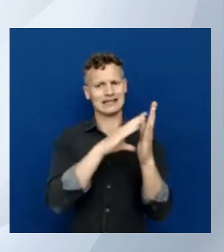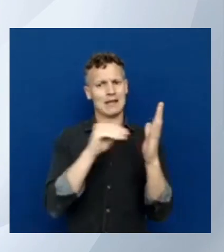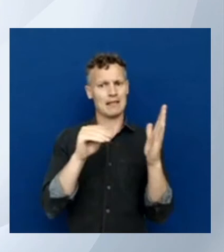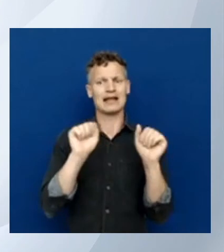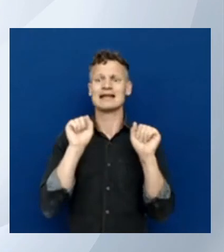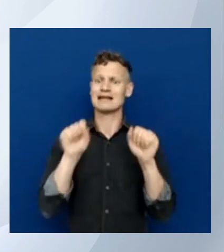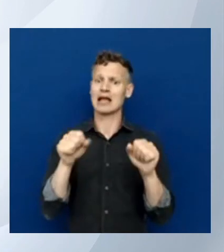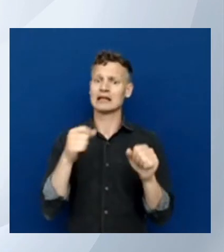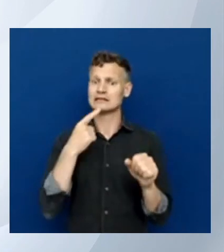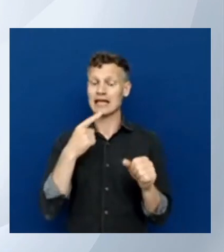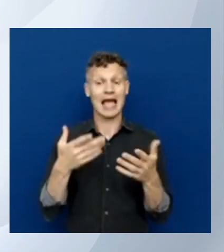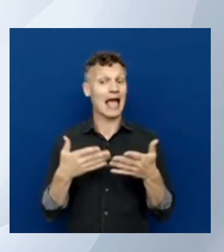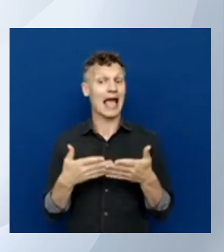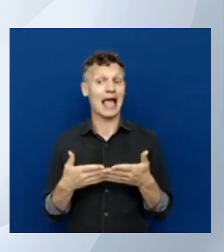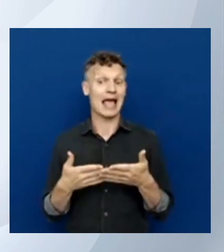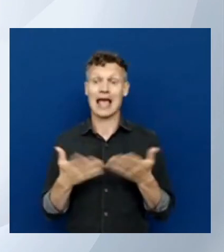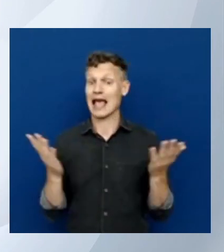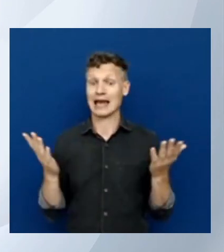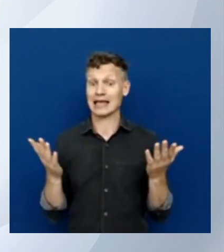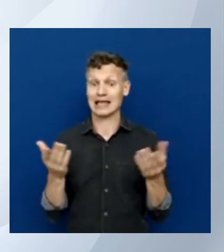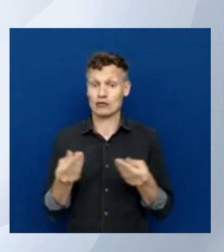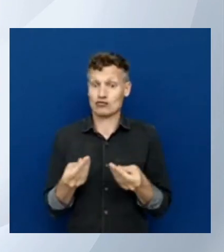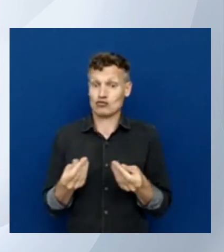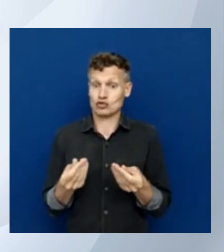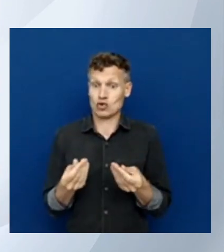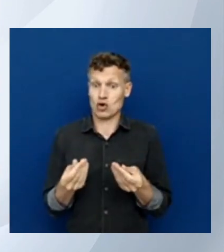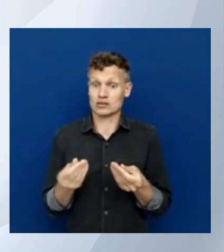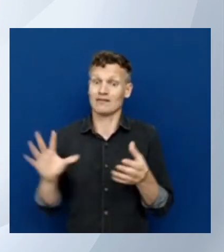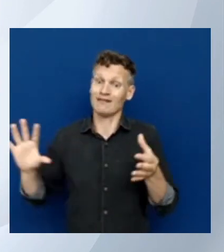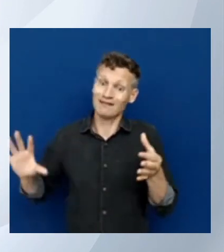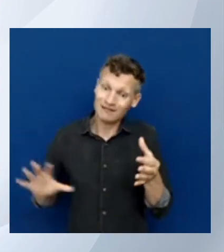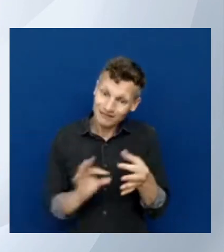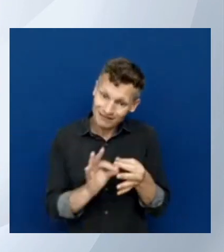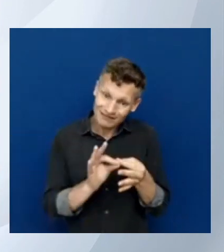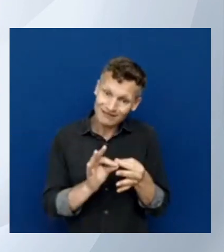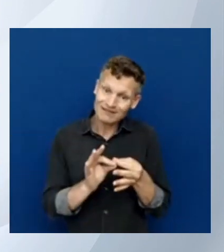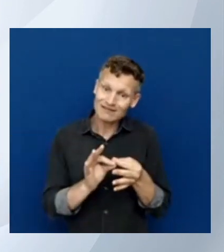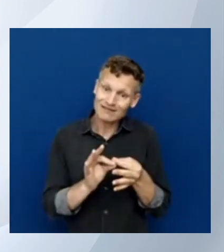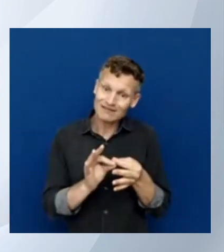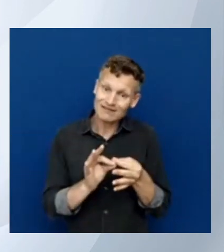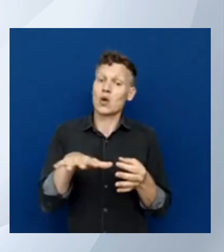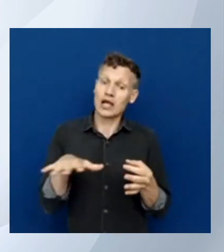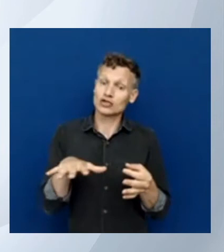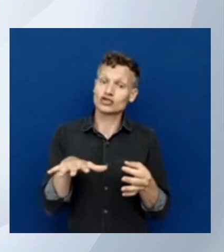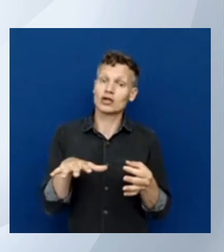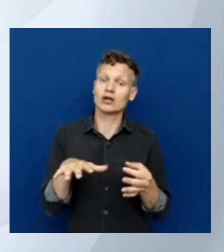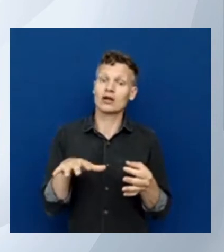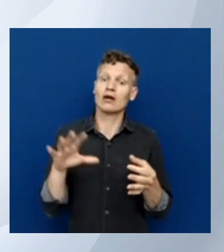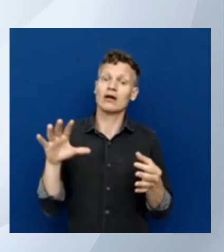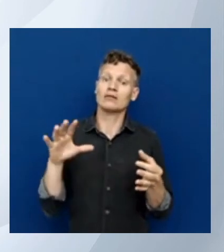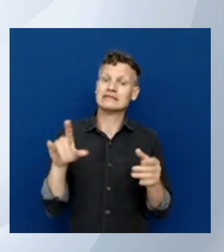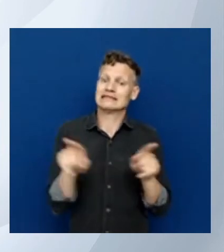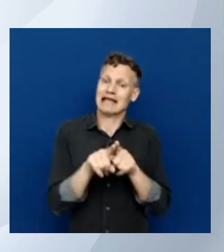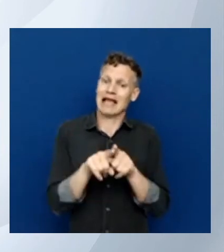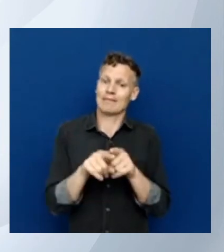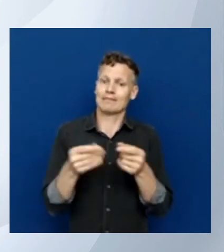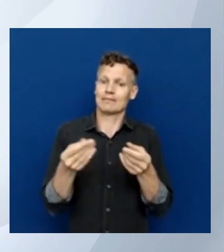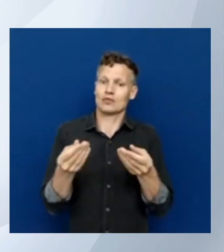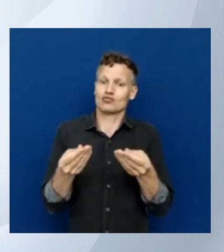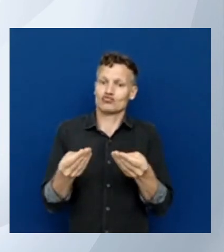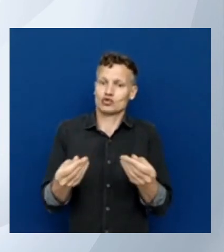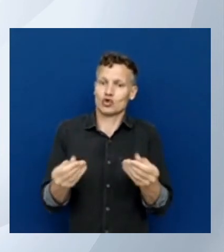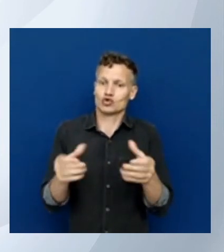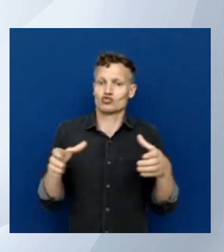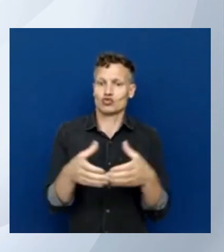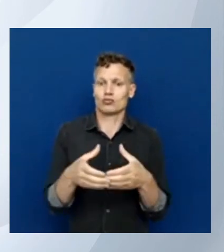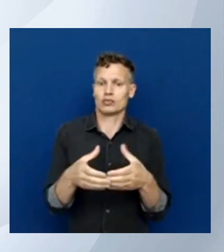the location of the resource group so with that you can say every resource that in there just take it from the resource